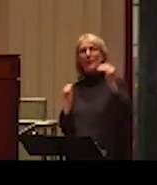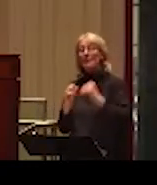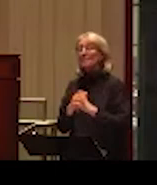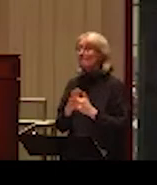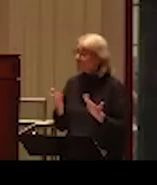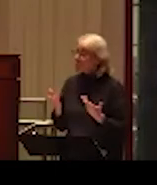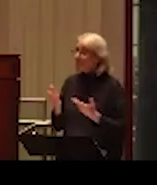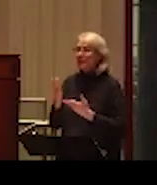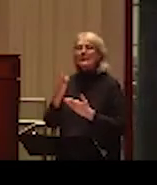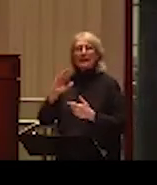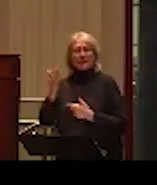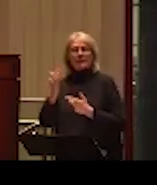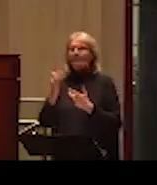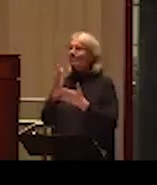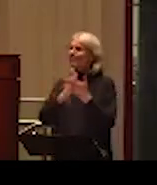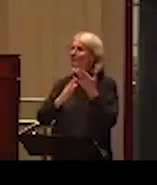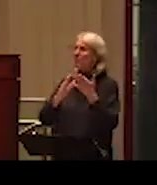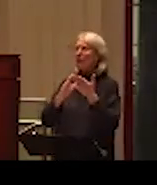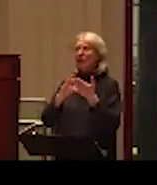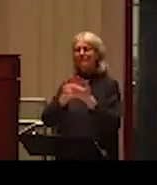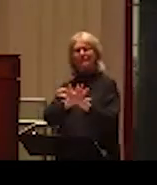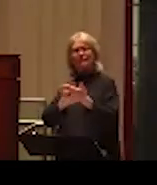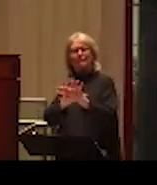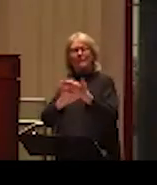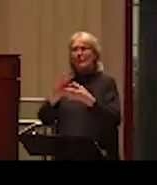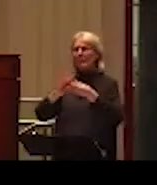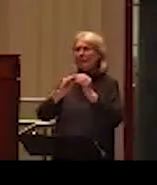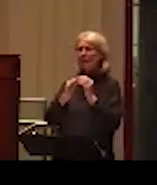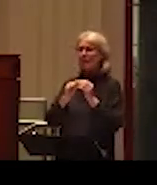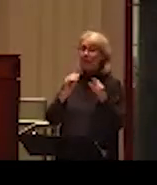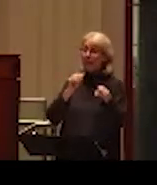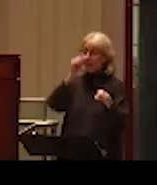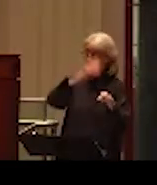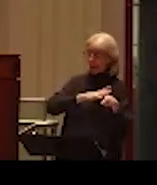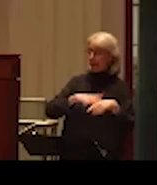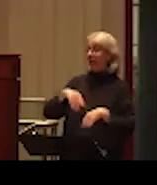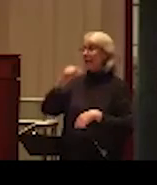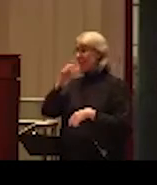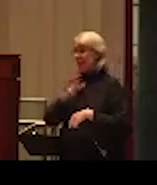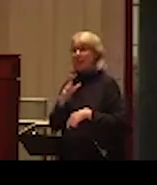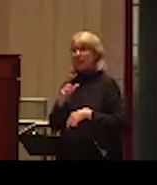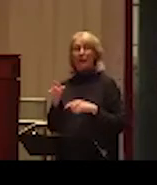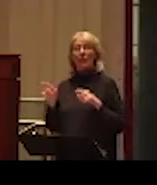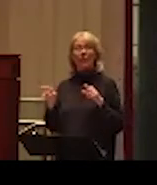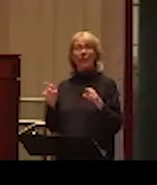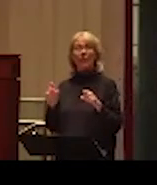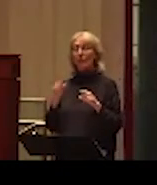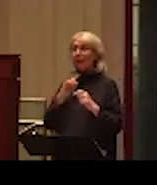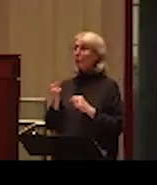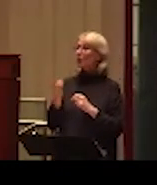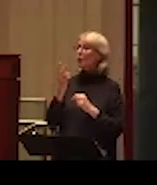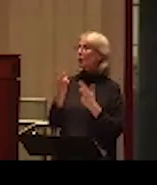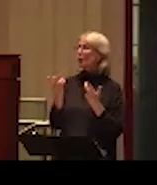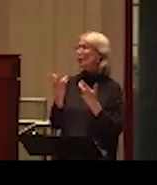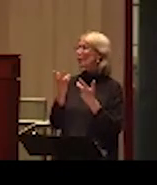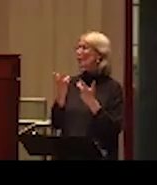about the numbers, about the prevalence, uh, prevalent rates of male and female victimization. Because we have two major sources of